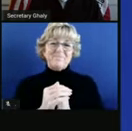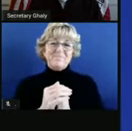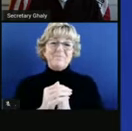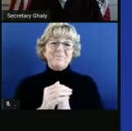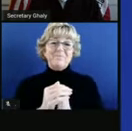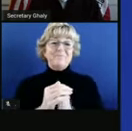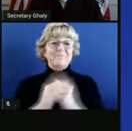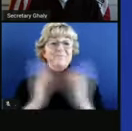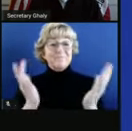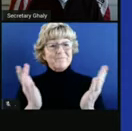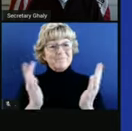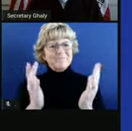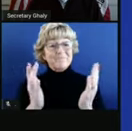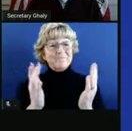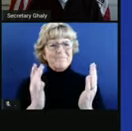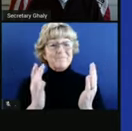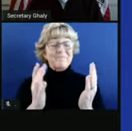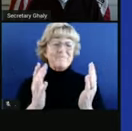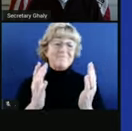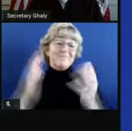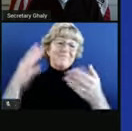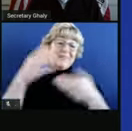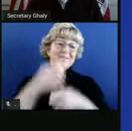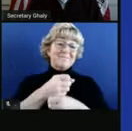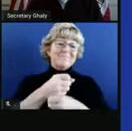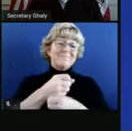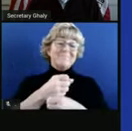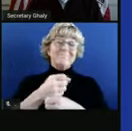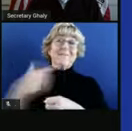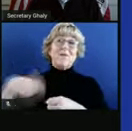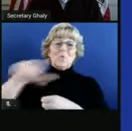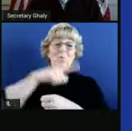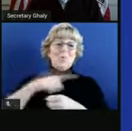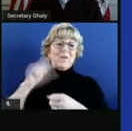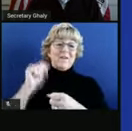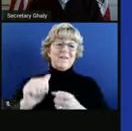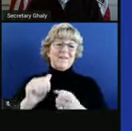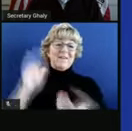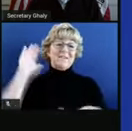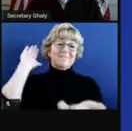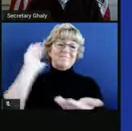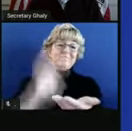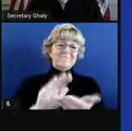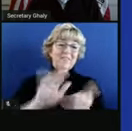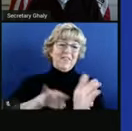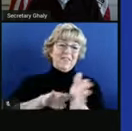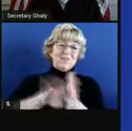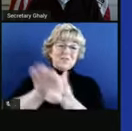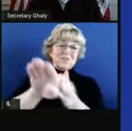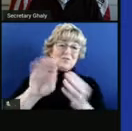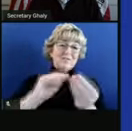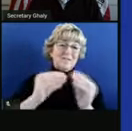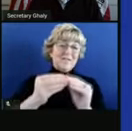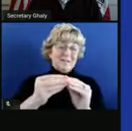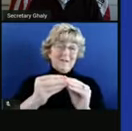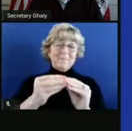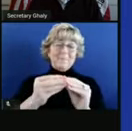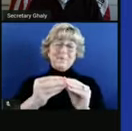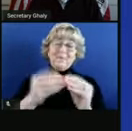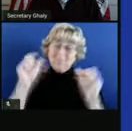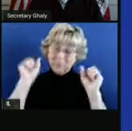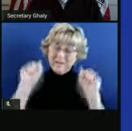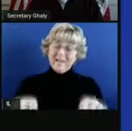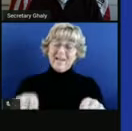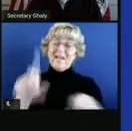So, you know, by way of wrapping up, together we can stop the search. There's no doubt. We've done it before. We have the